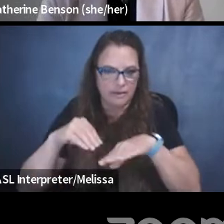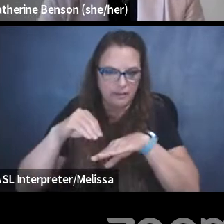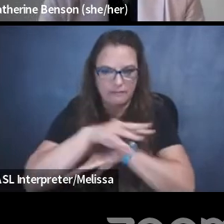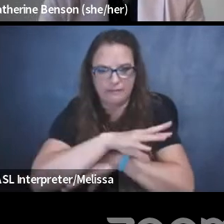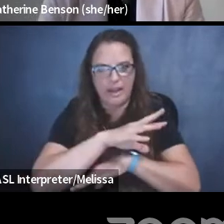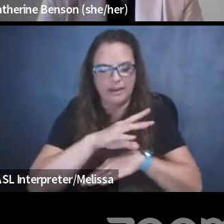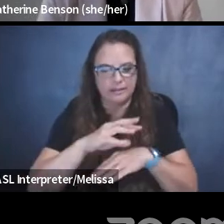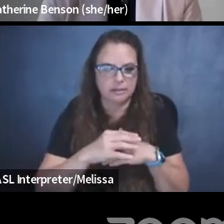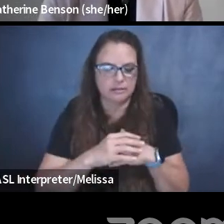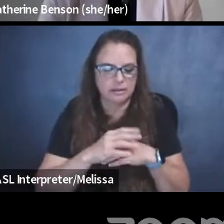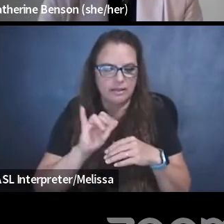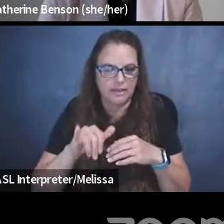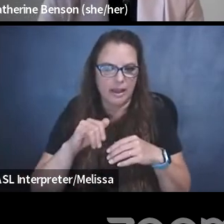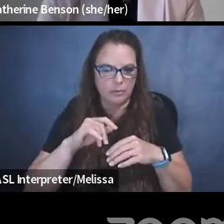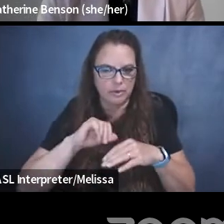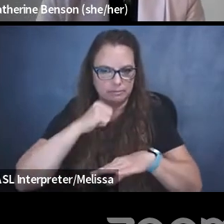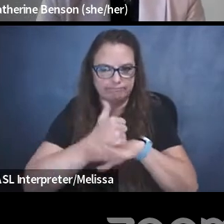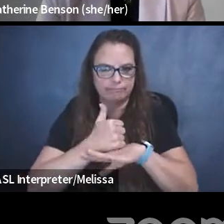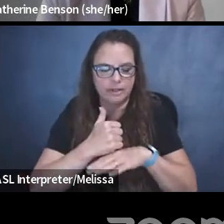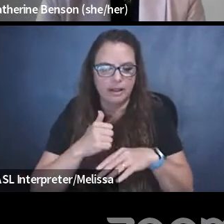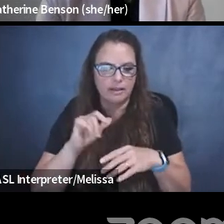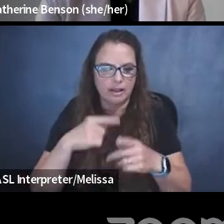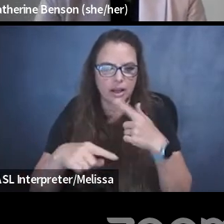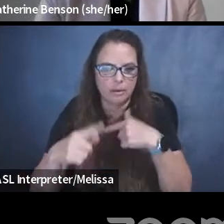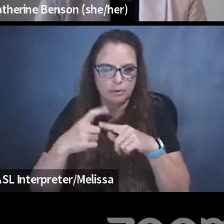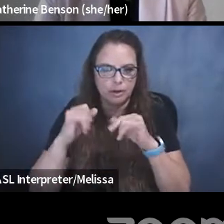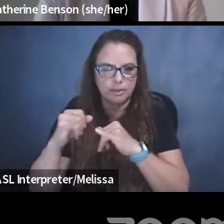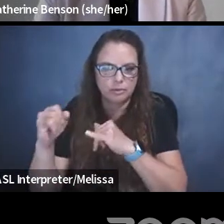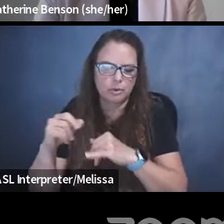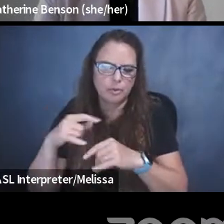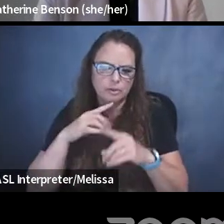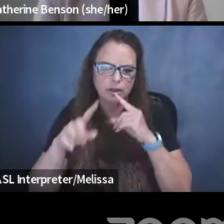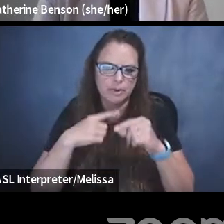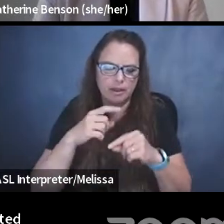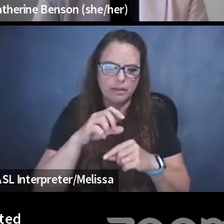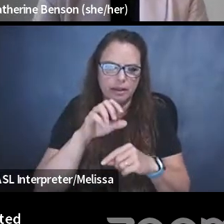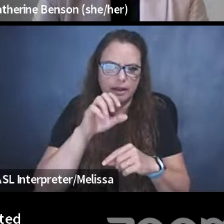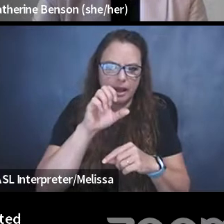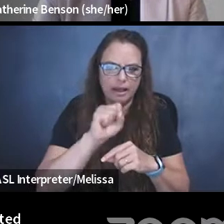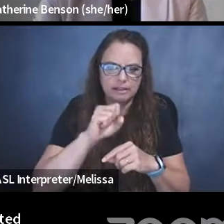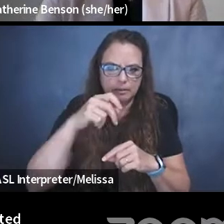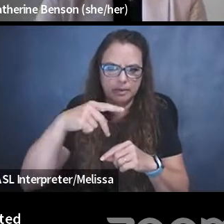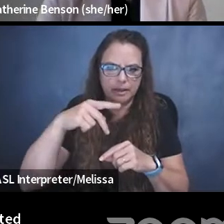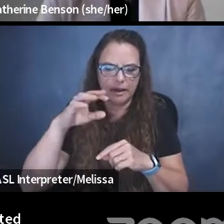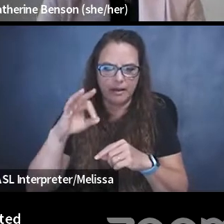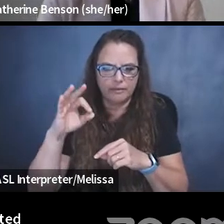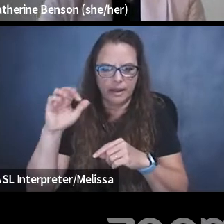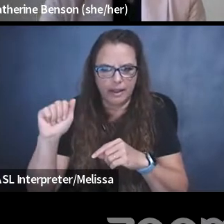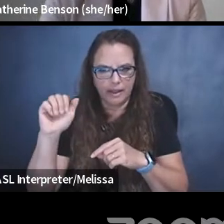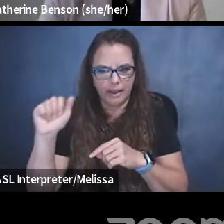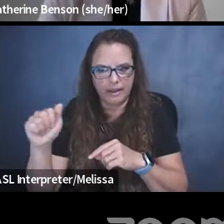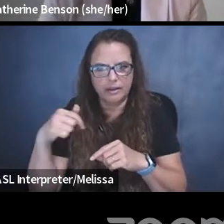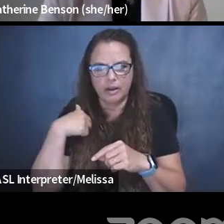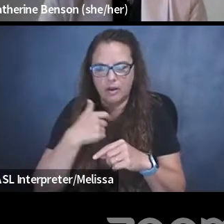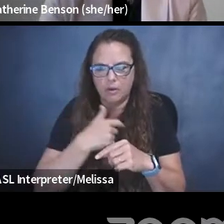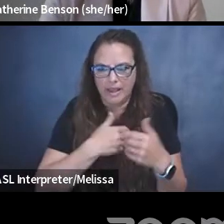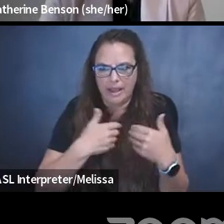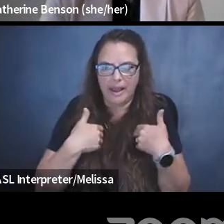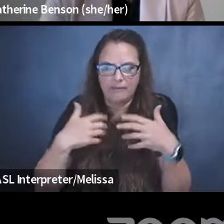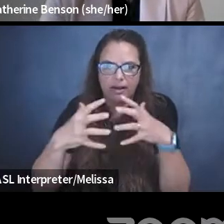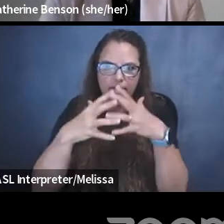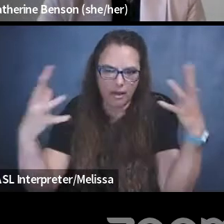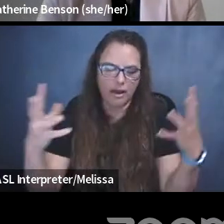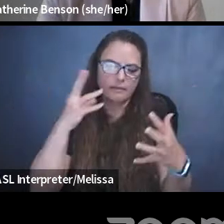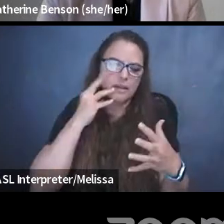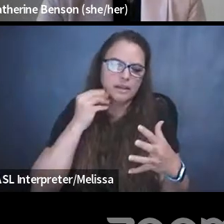really coming from individuals with, you know, we've talked about the SPFA, the Student Press Freedom Act, we have a breadth of experience in